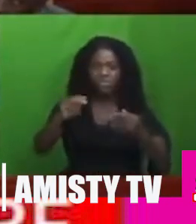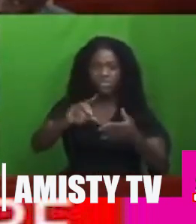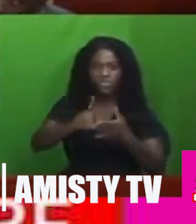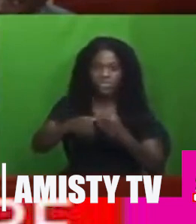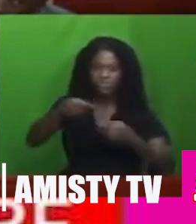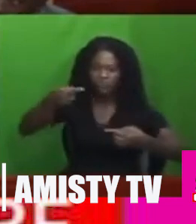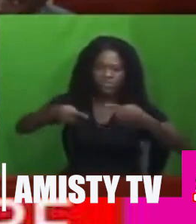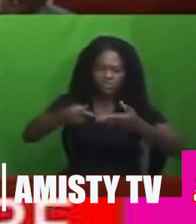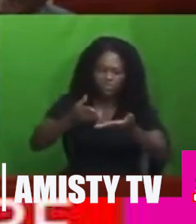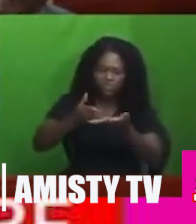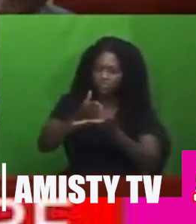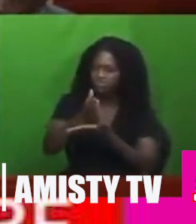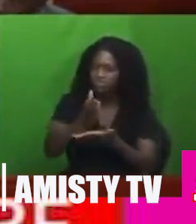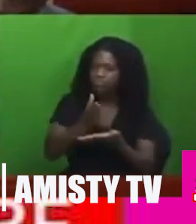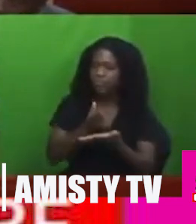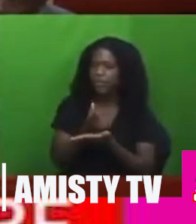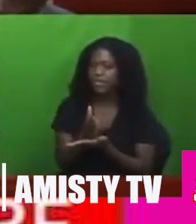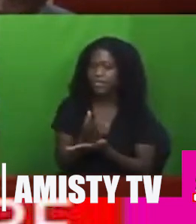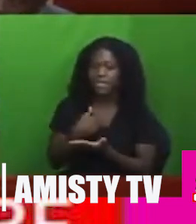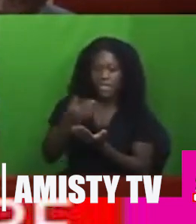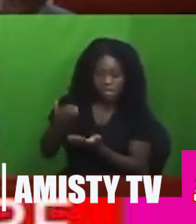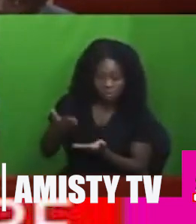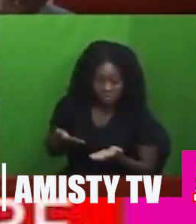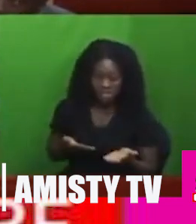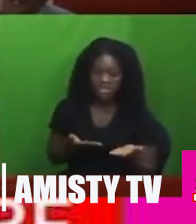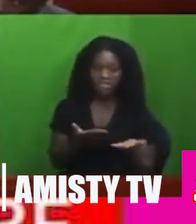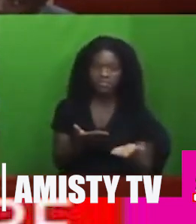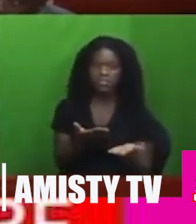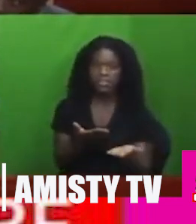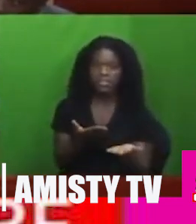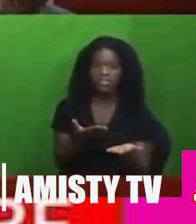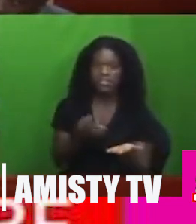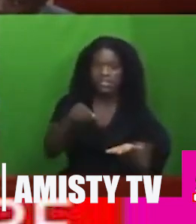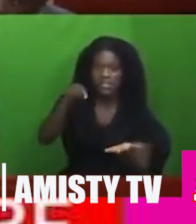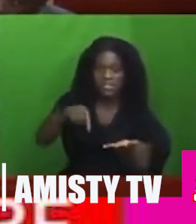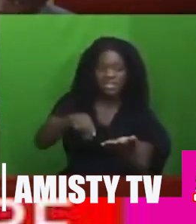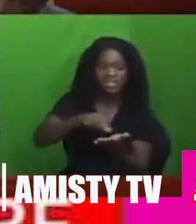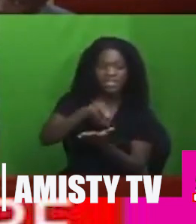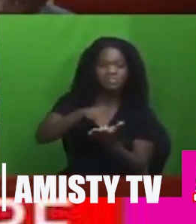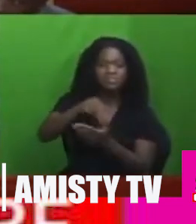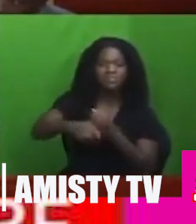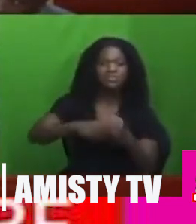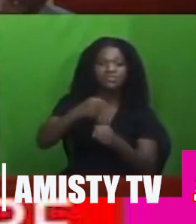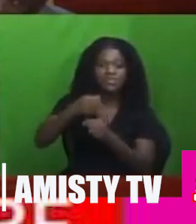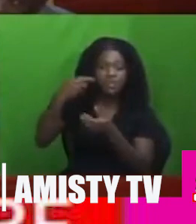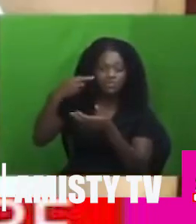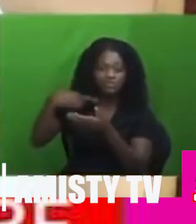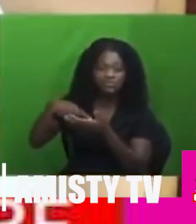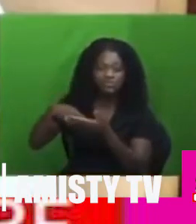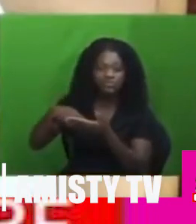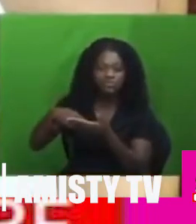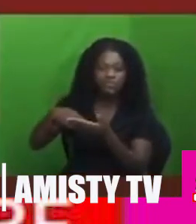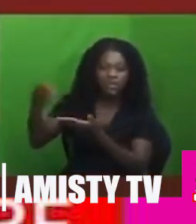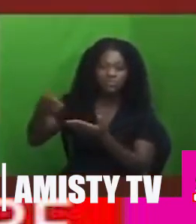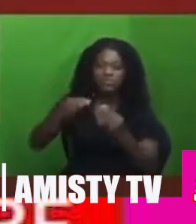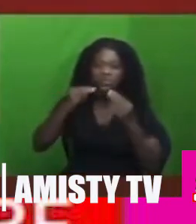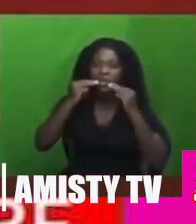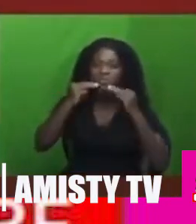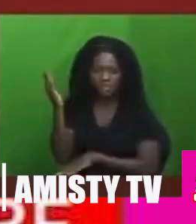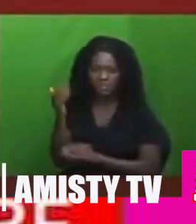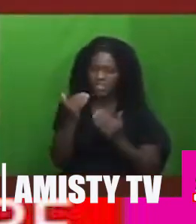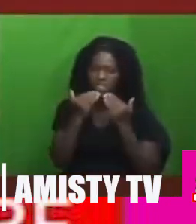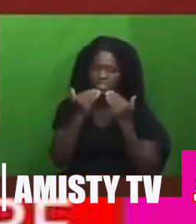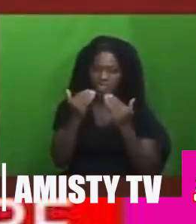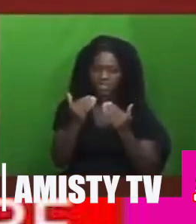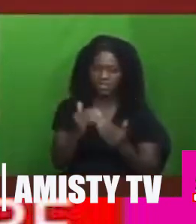it properly? Mr. Speaker, I submit that this particular media review should come in a form of a motion and not a